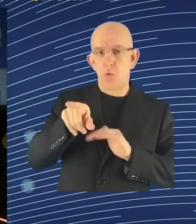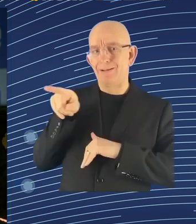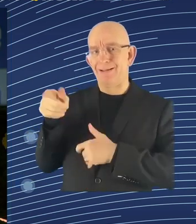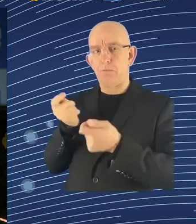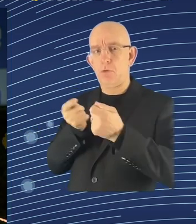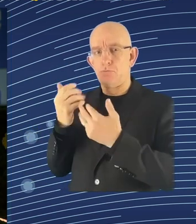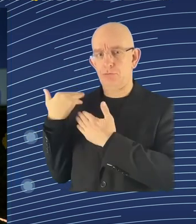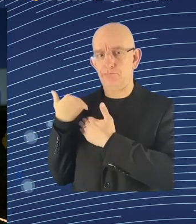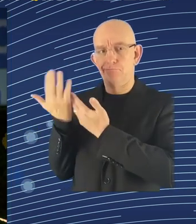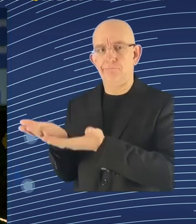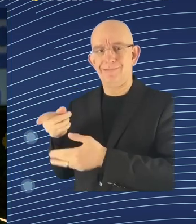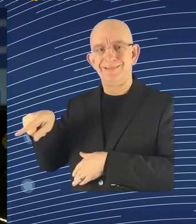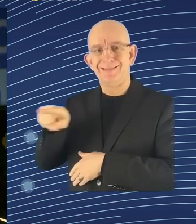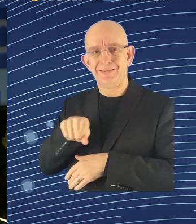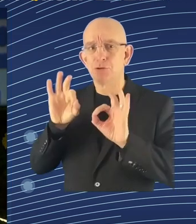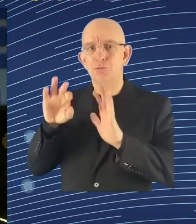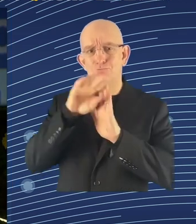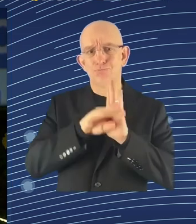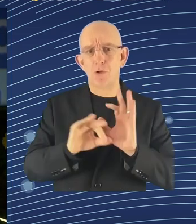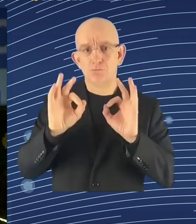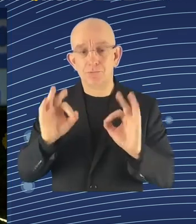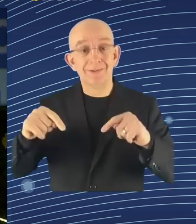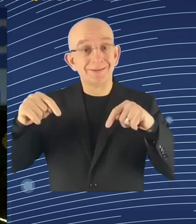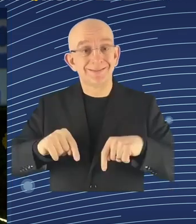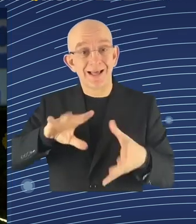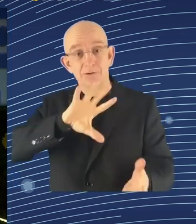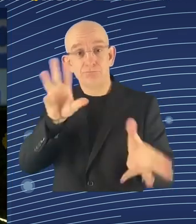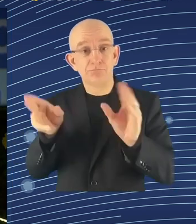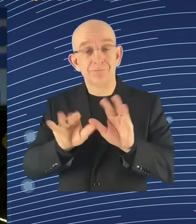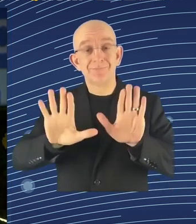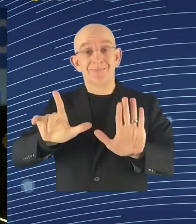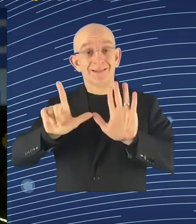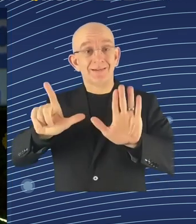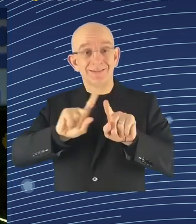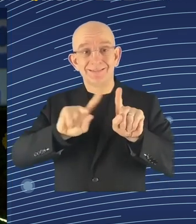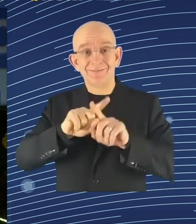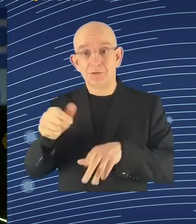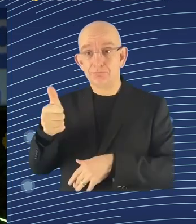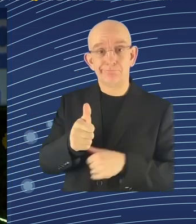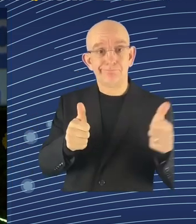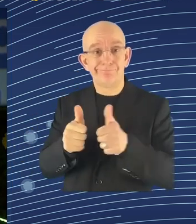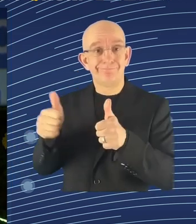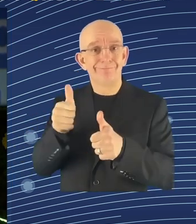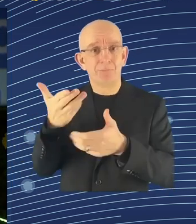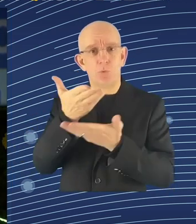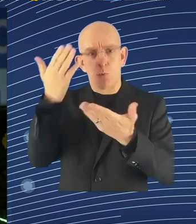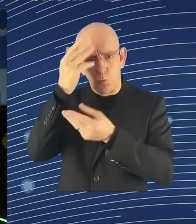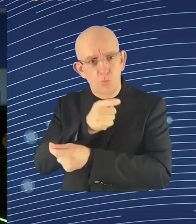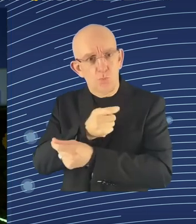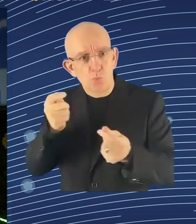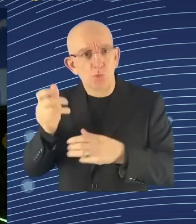Today, we have, I think, 17 high-level speakers, and in total, when I also look at tomorrow, there are no less than 70